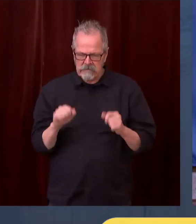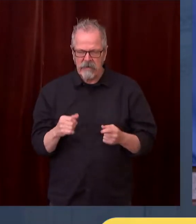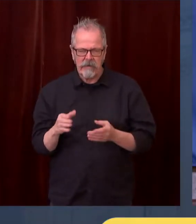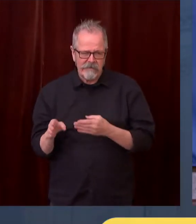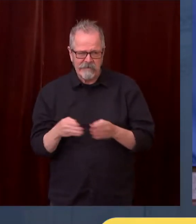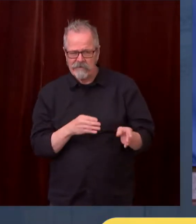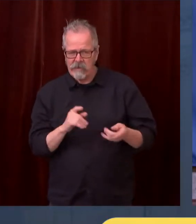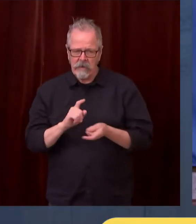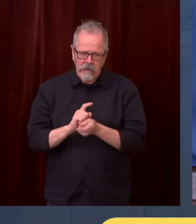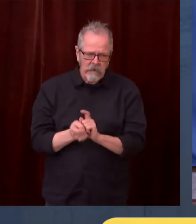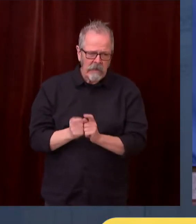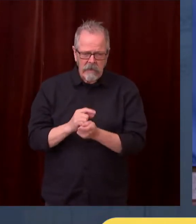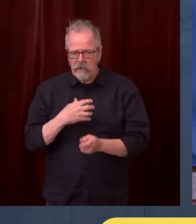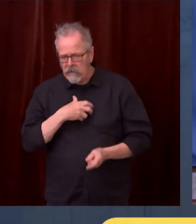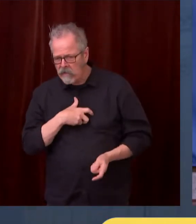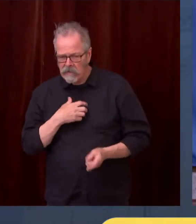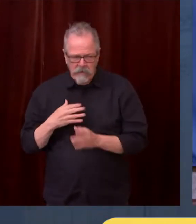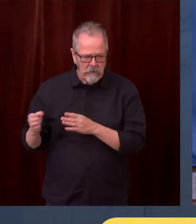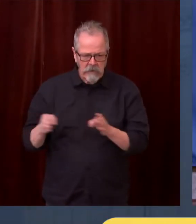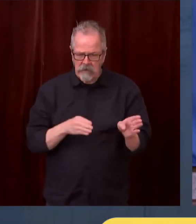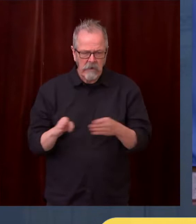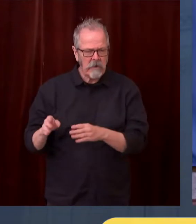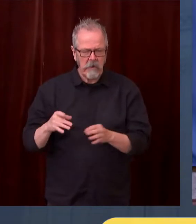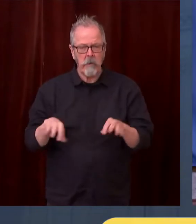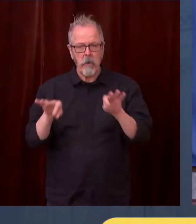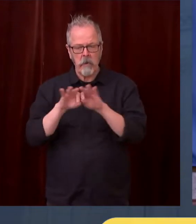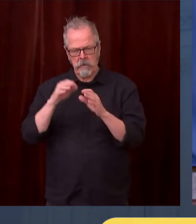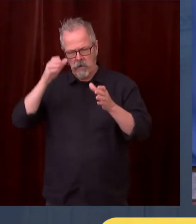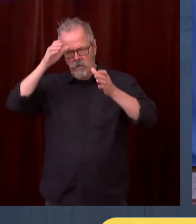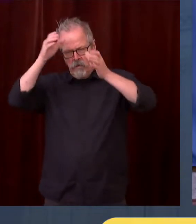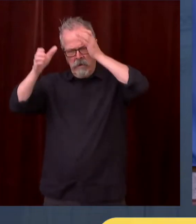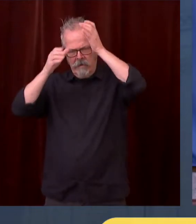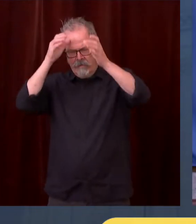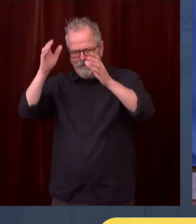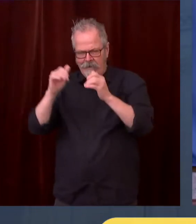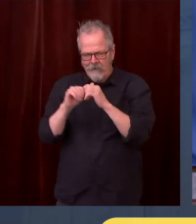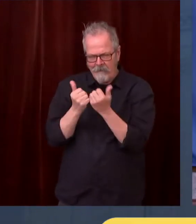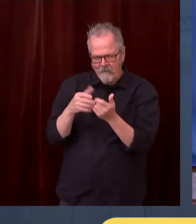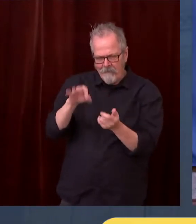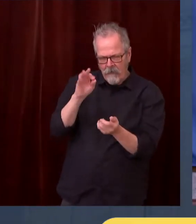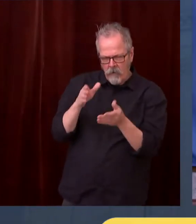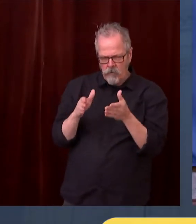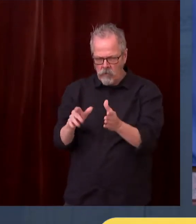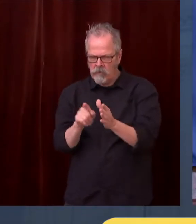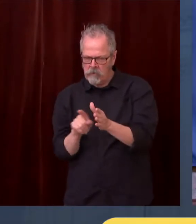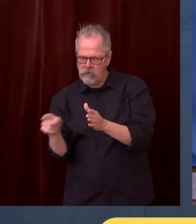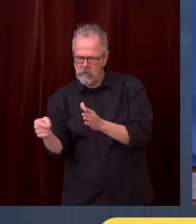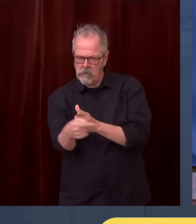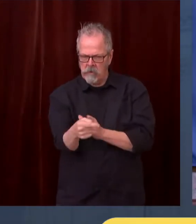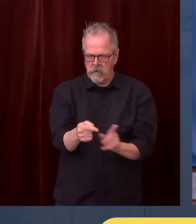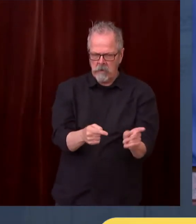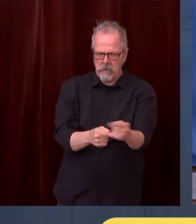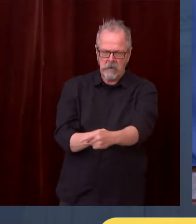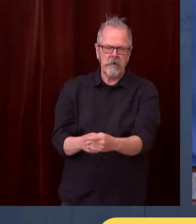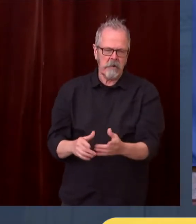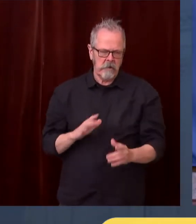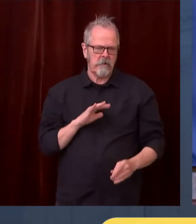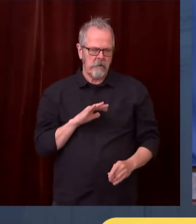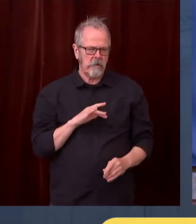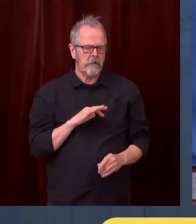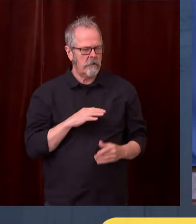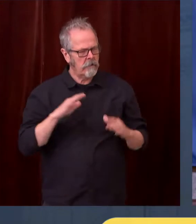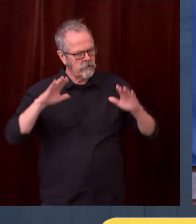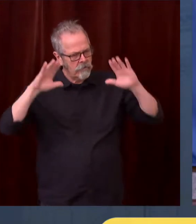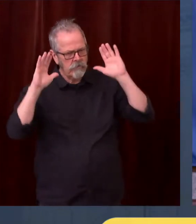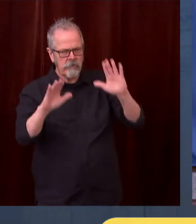to do this on site. And we ought to be grateful on that. So good news for our students, educators. And this has